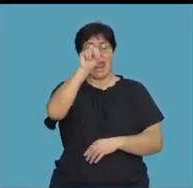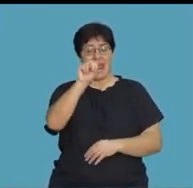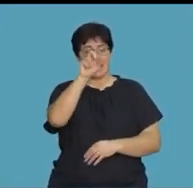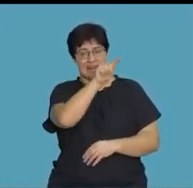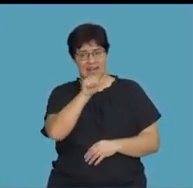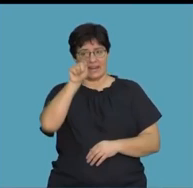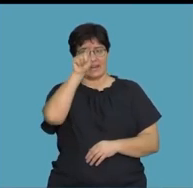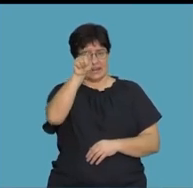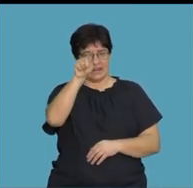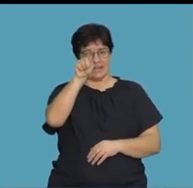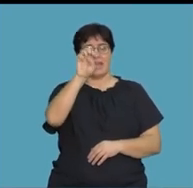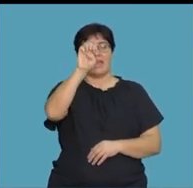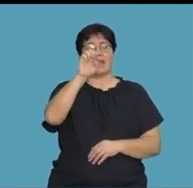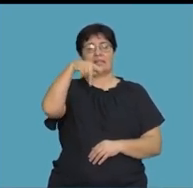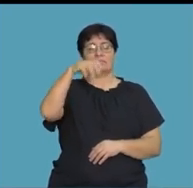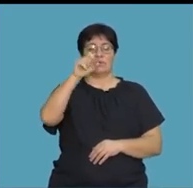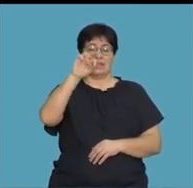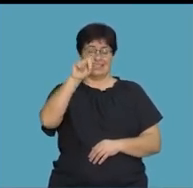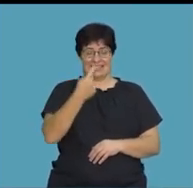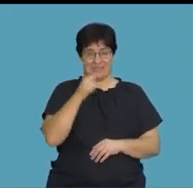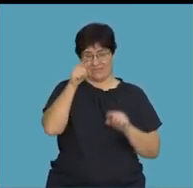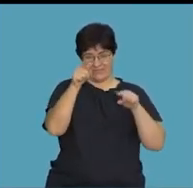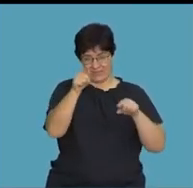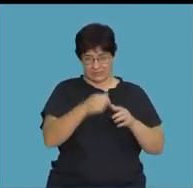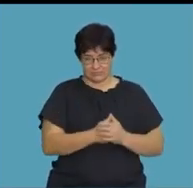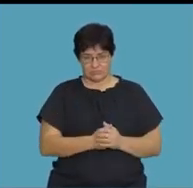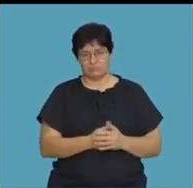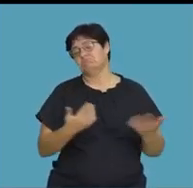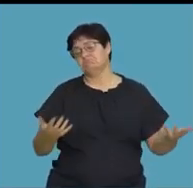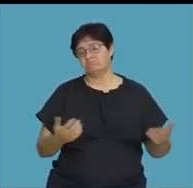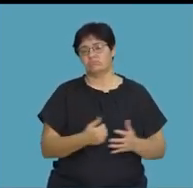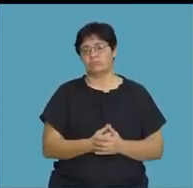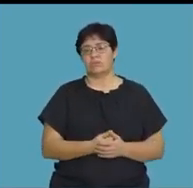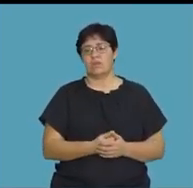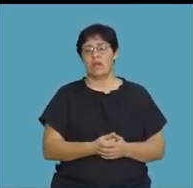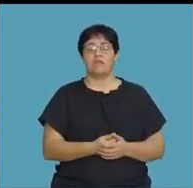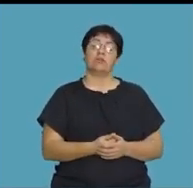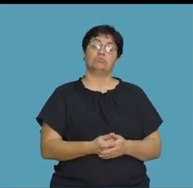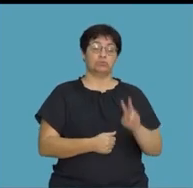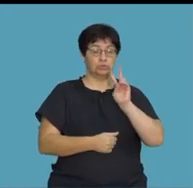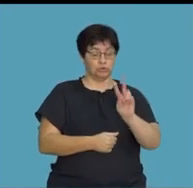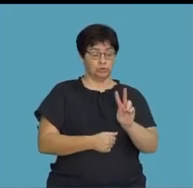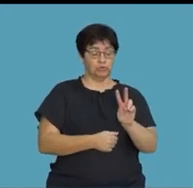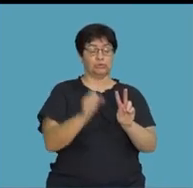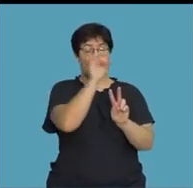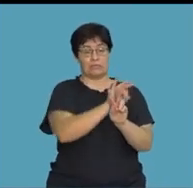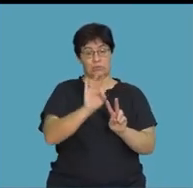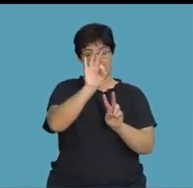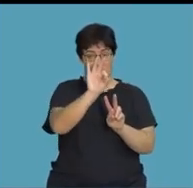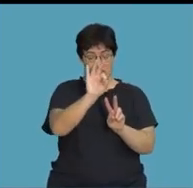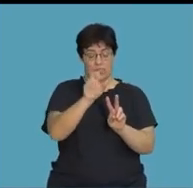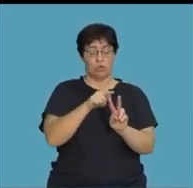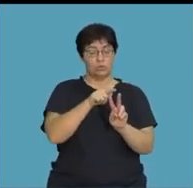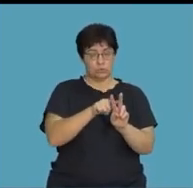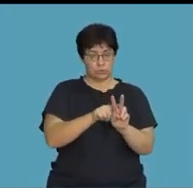n will be the exponent itself. So for example, let's say I have 2 to the exponent of 3. The